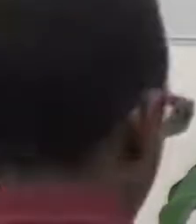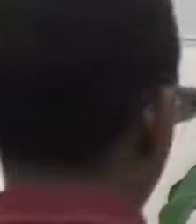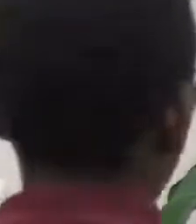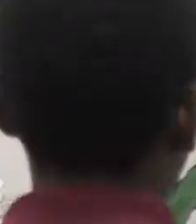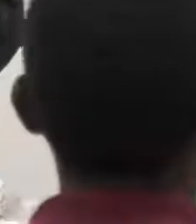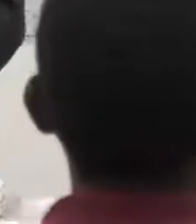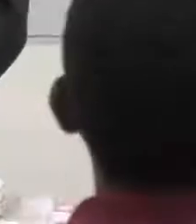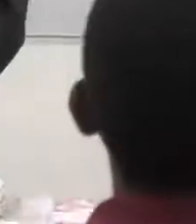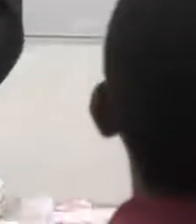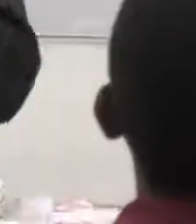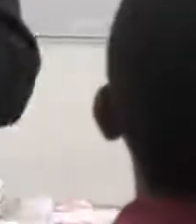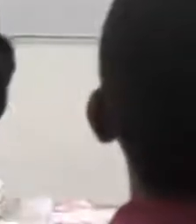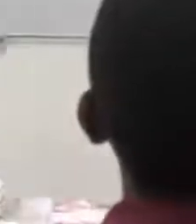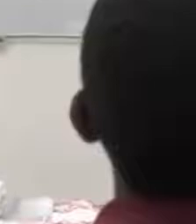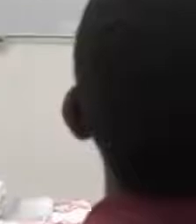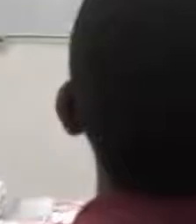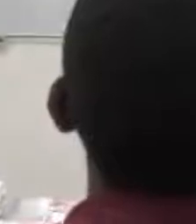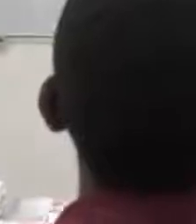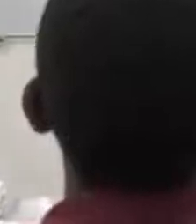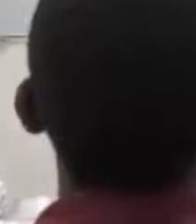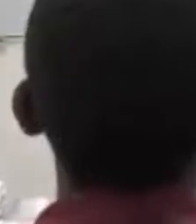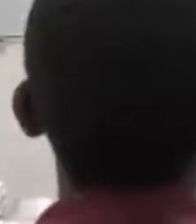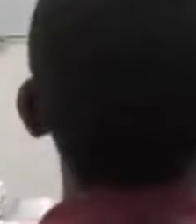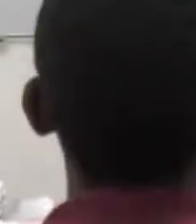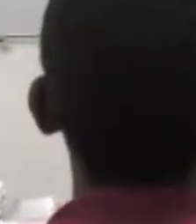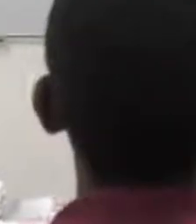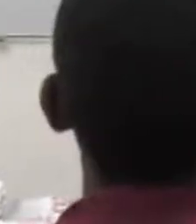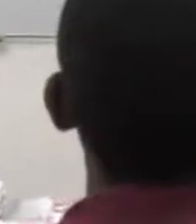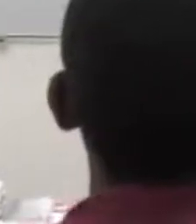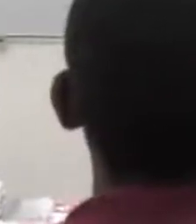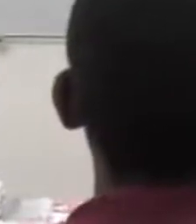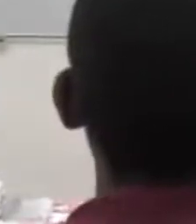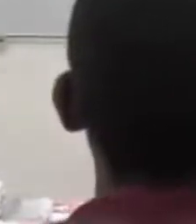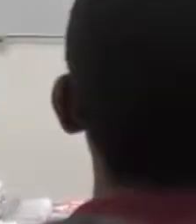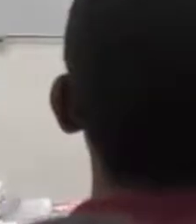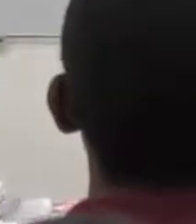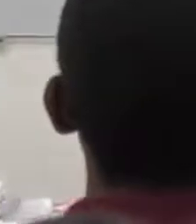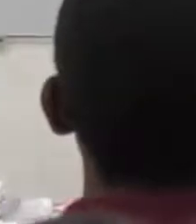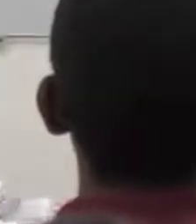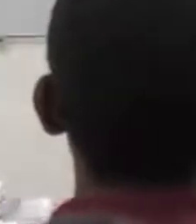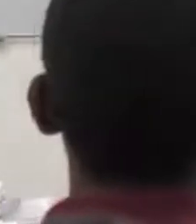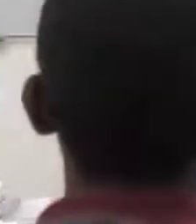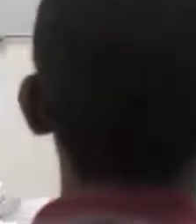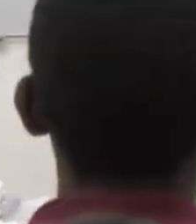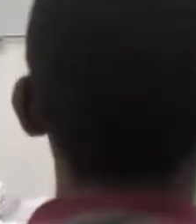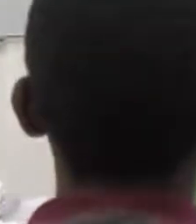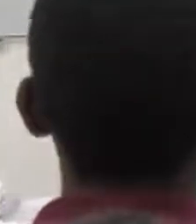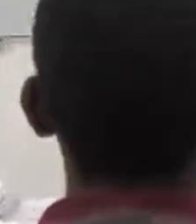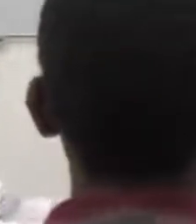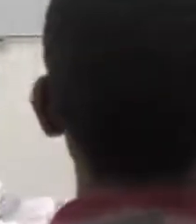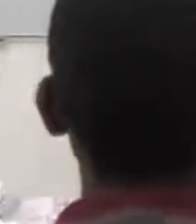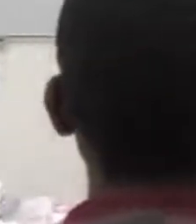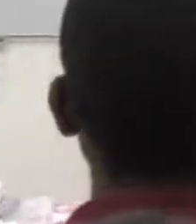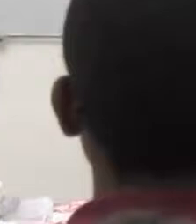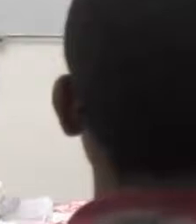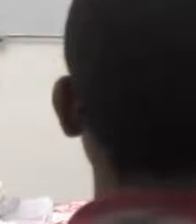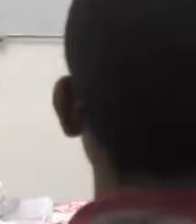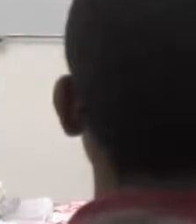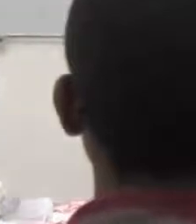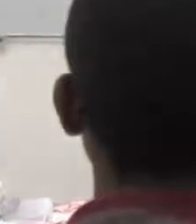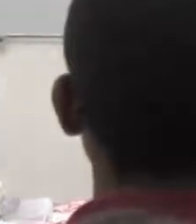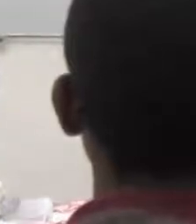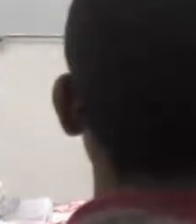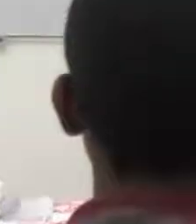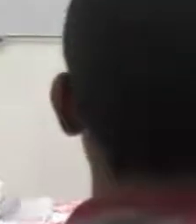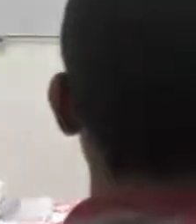Our compass. And as the song that they just sang, use us, Lord, is the desire of our heart that we may be